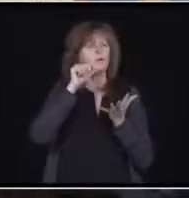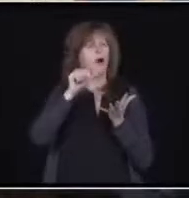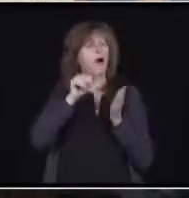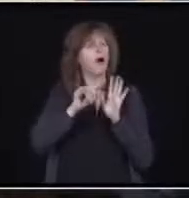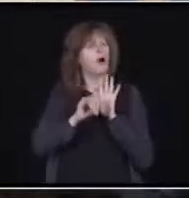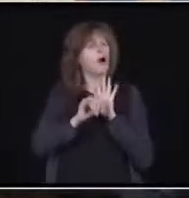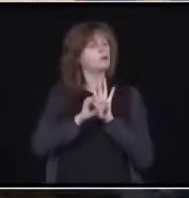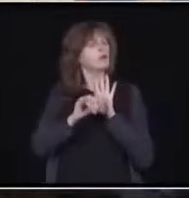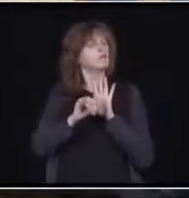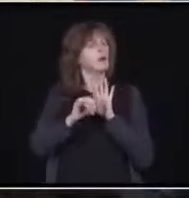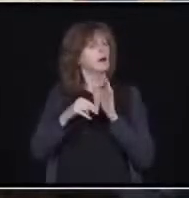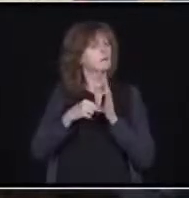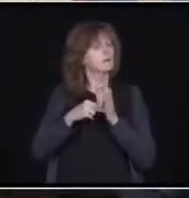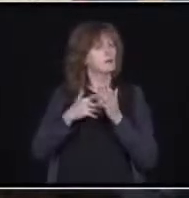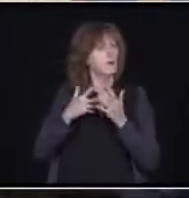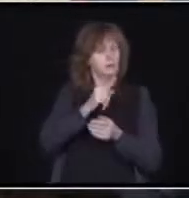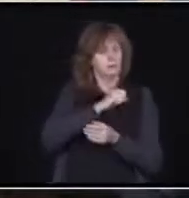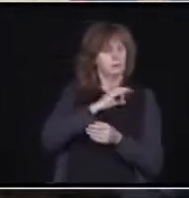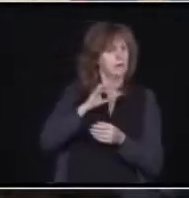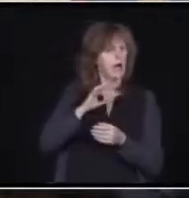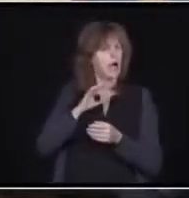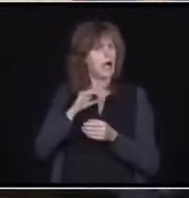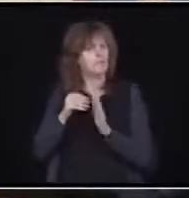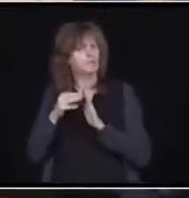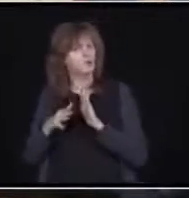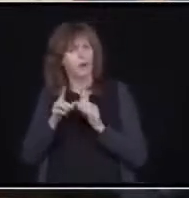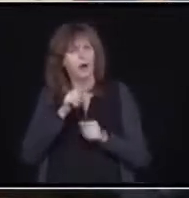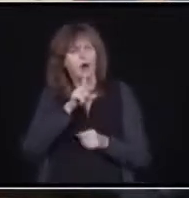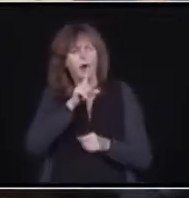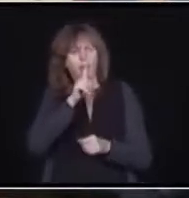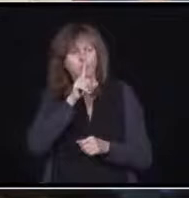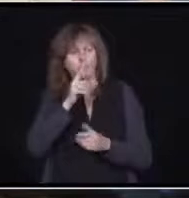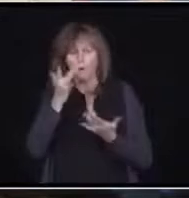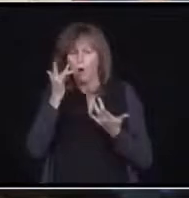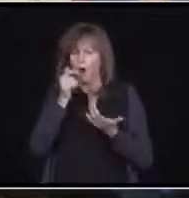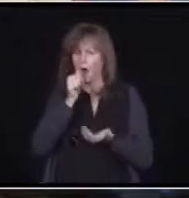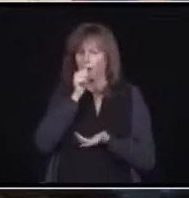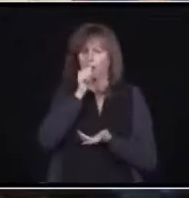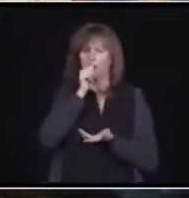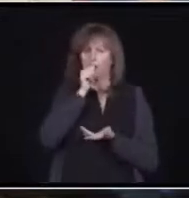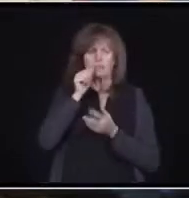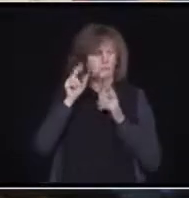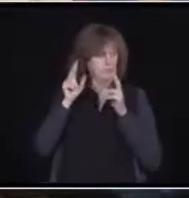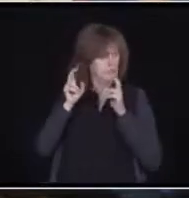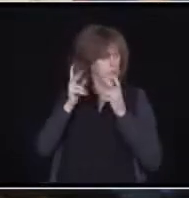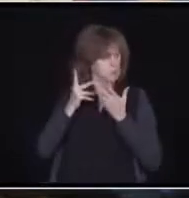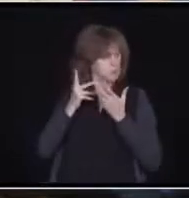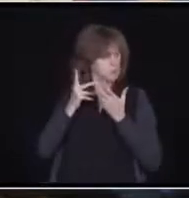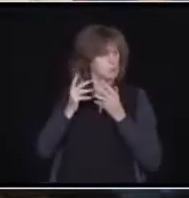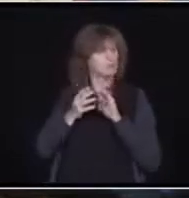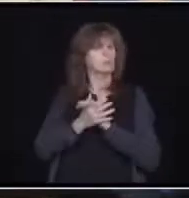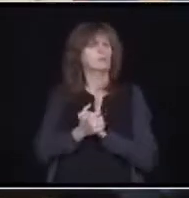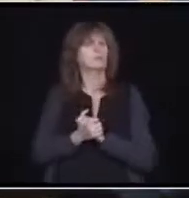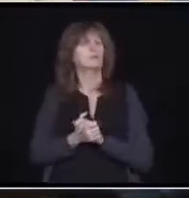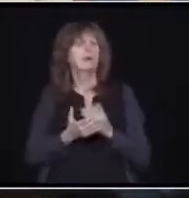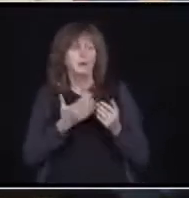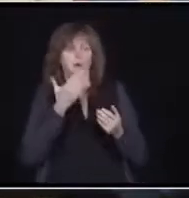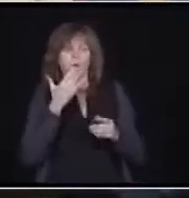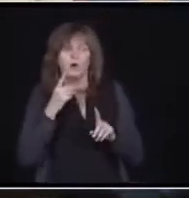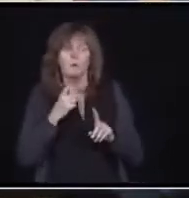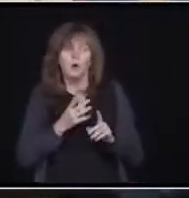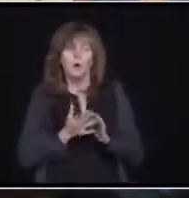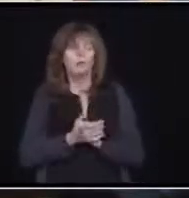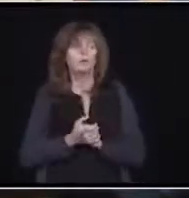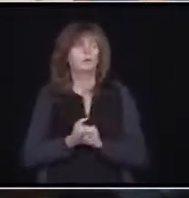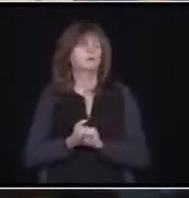member or a student and why there would be a privacy issue. Yeah, good point. It could be a custodian or other